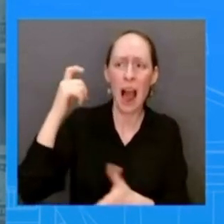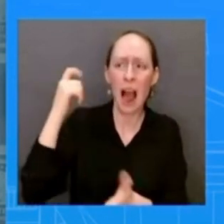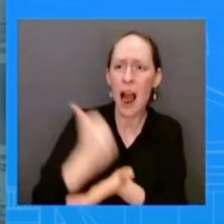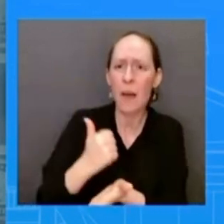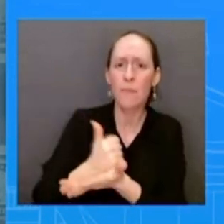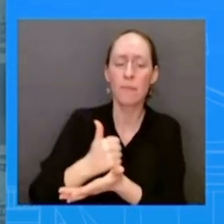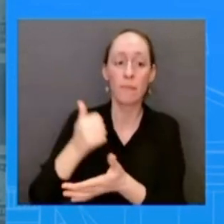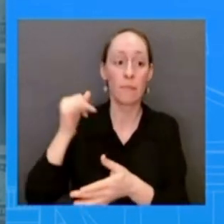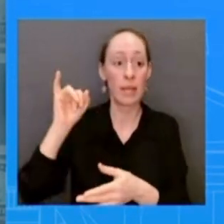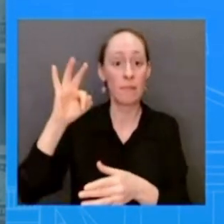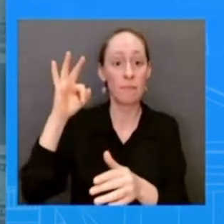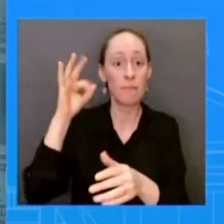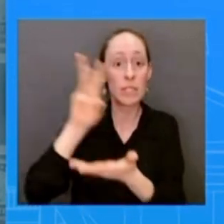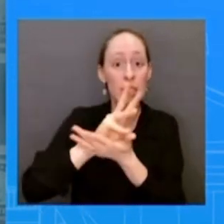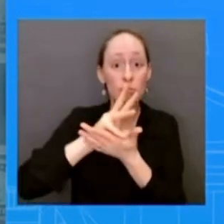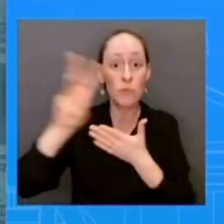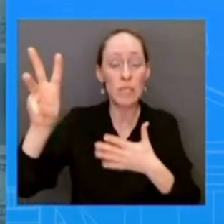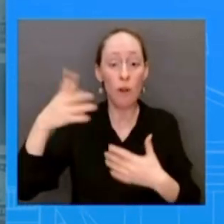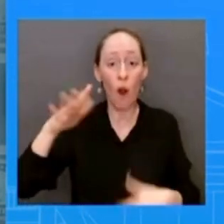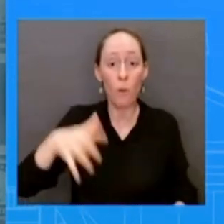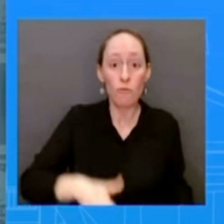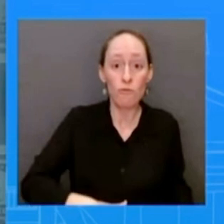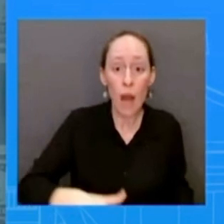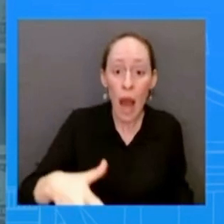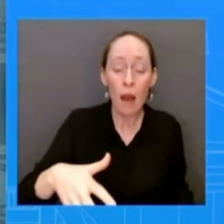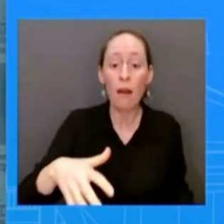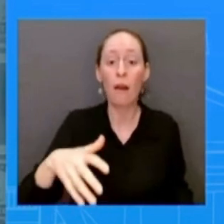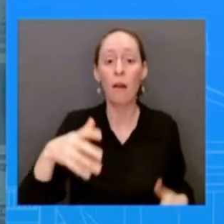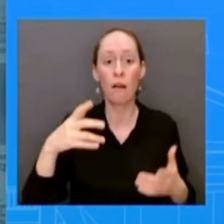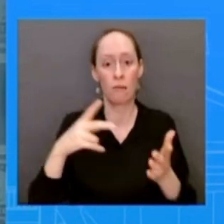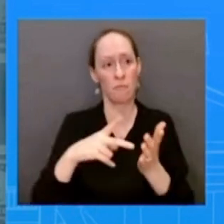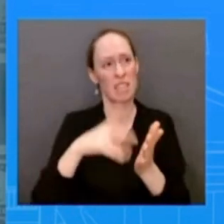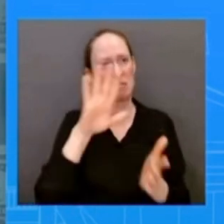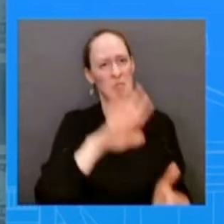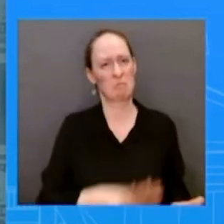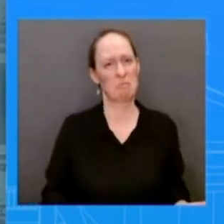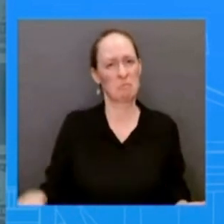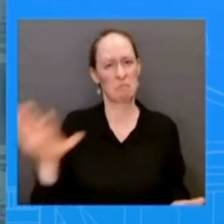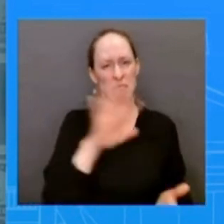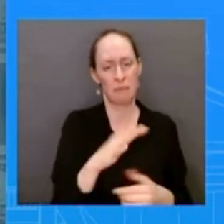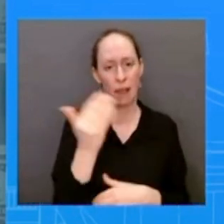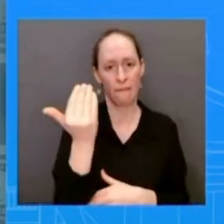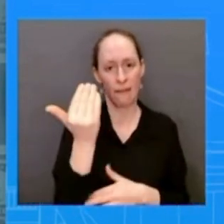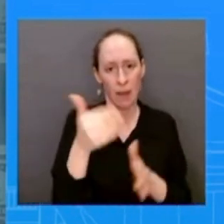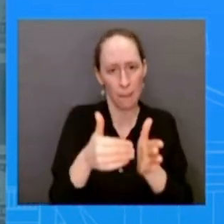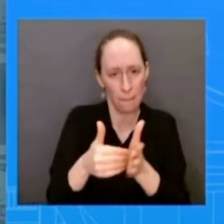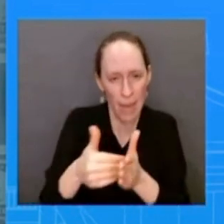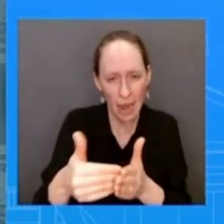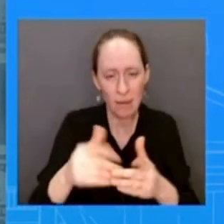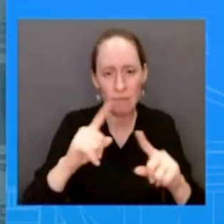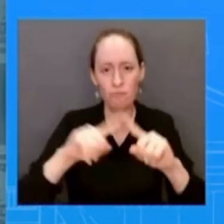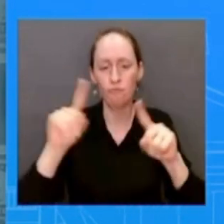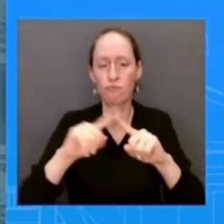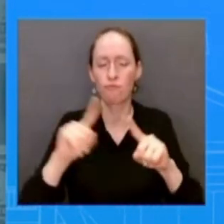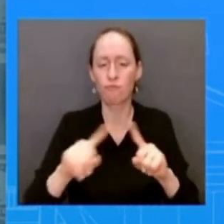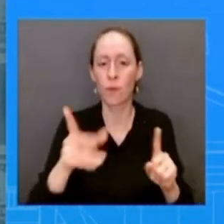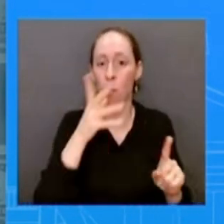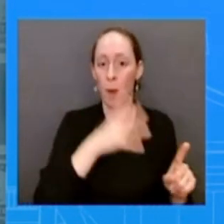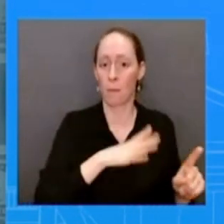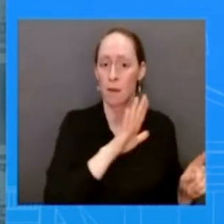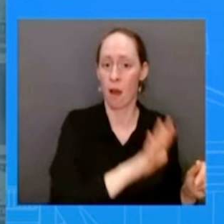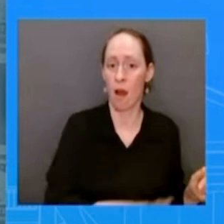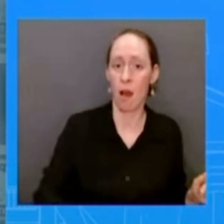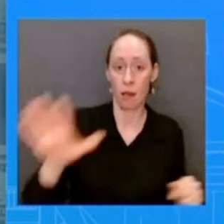reproductive age who live in states across the south with abortion bans and would no longer be able to rely on florida as an